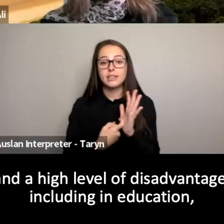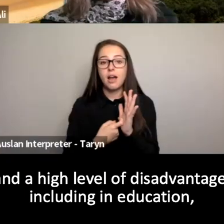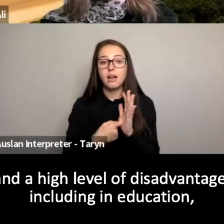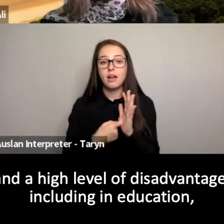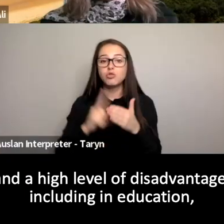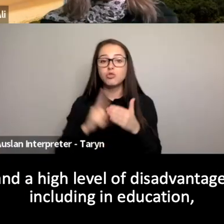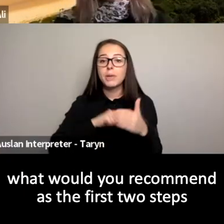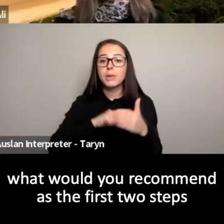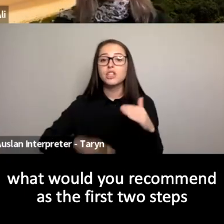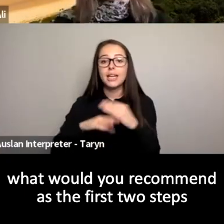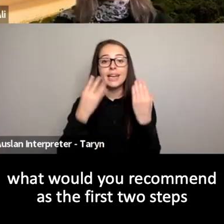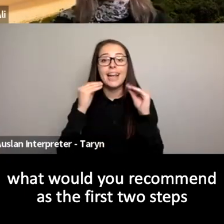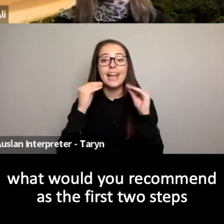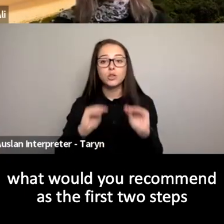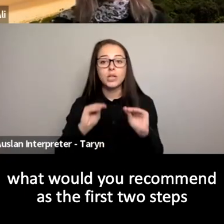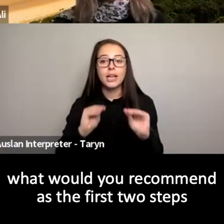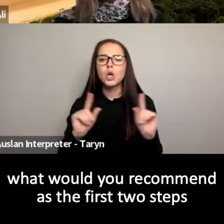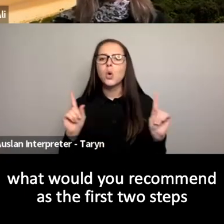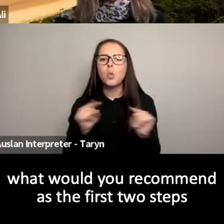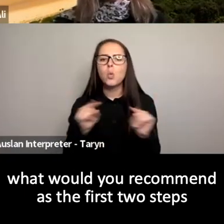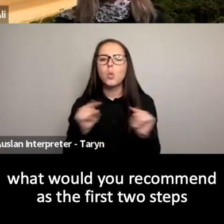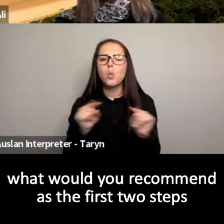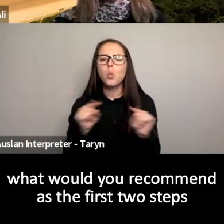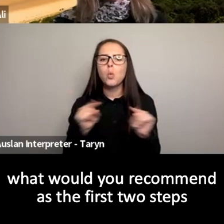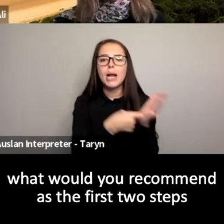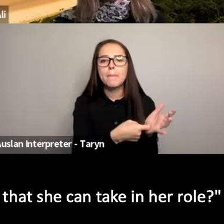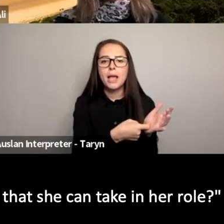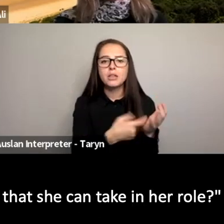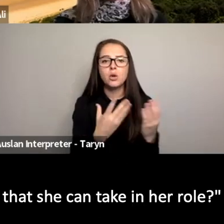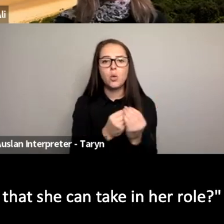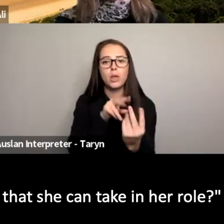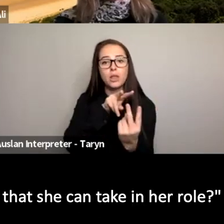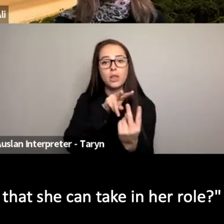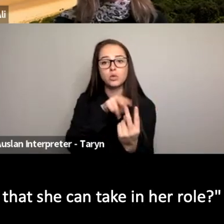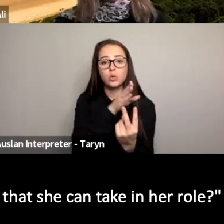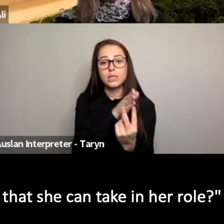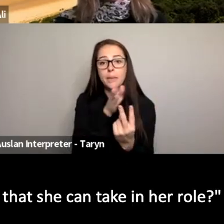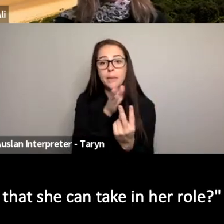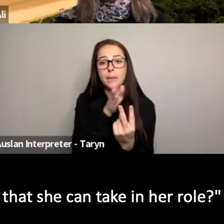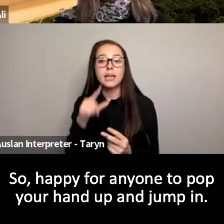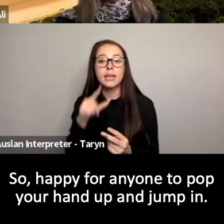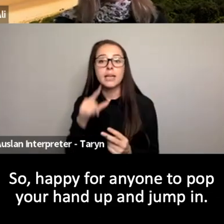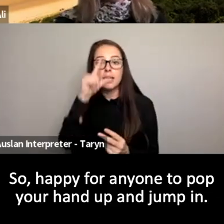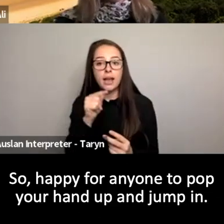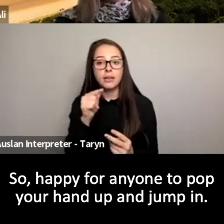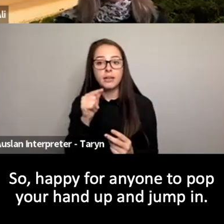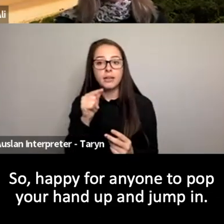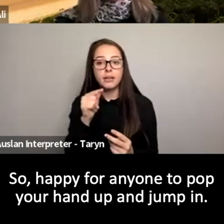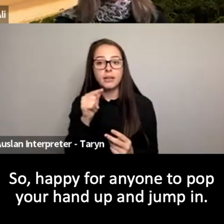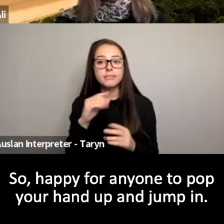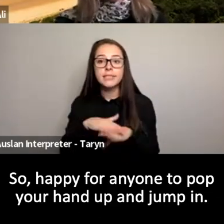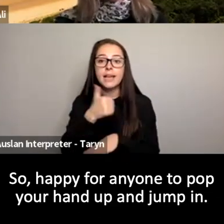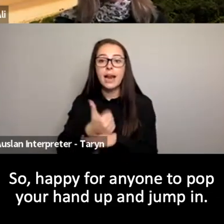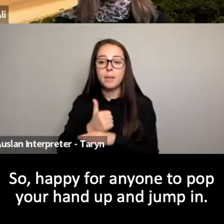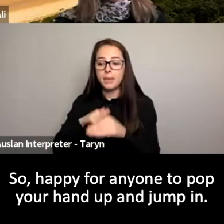education, what would you recommend as the first two steps that she can take in her role? So happy for anyone